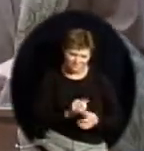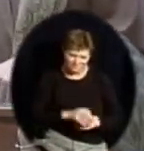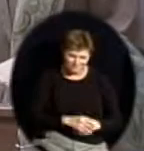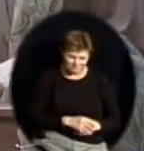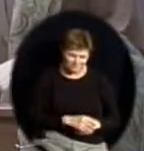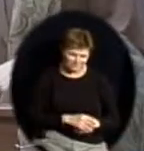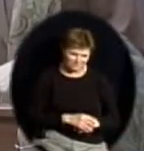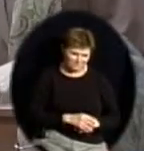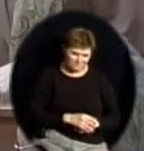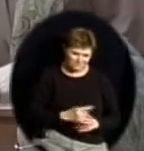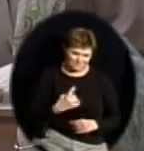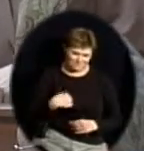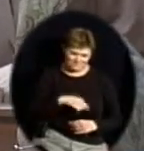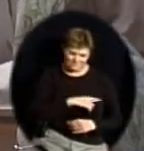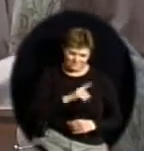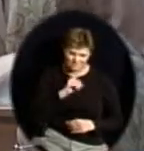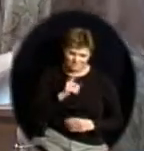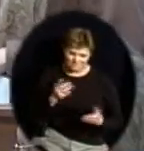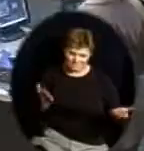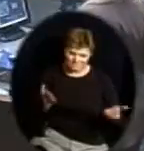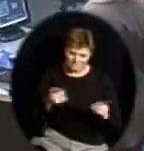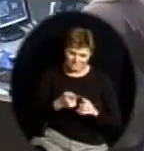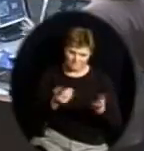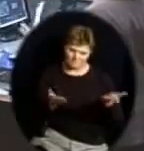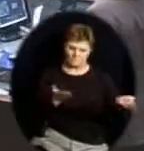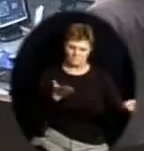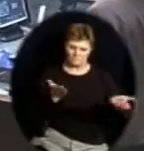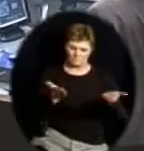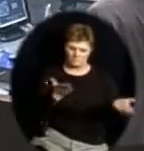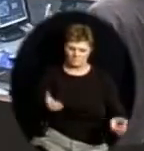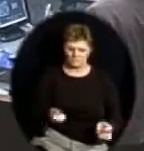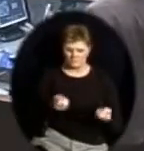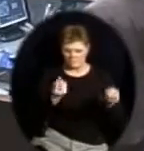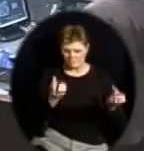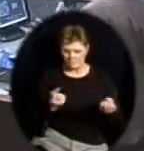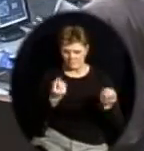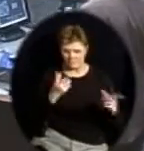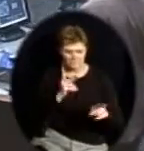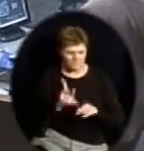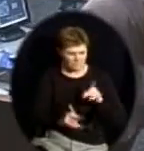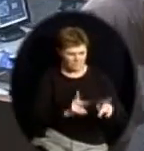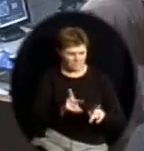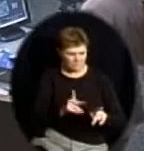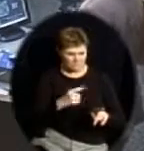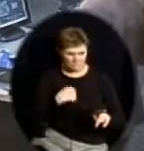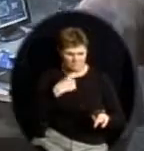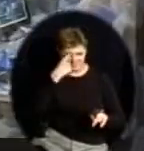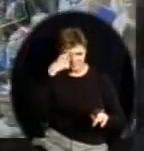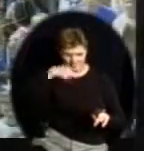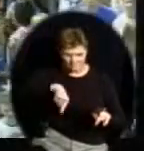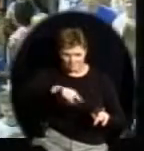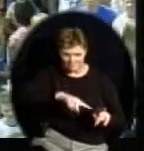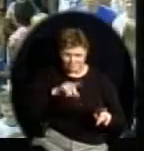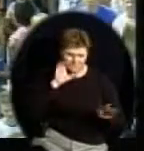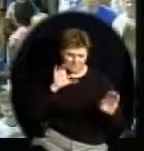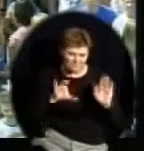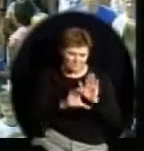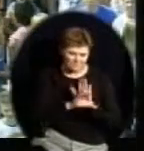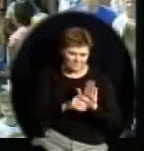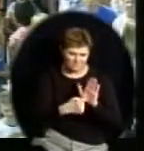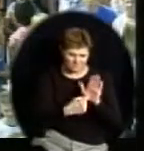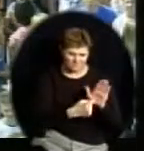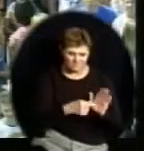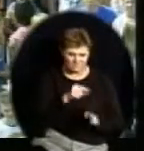about the fact that we're here to serve a lot of customers, and I think this picture kind of shows a lot that Mr. Carpenter had provided to me.